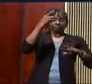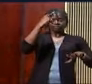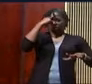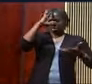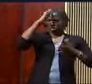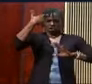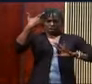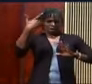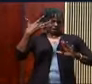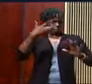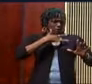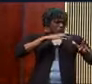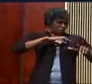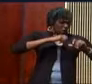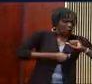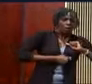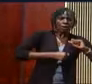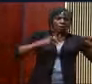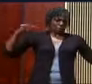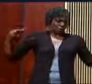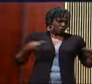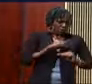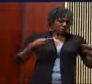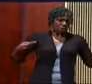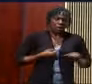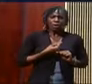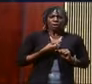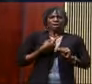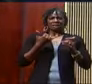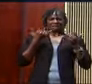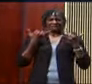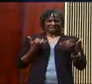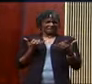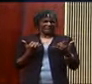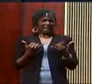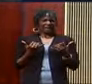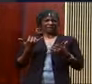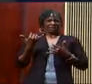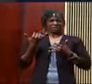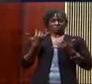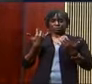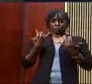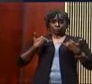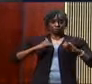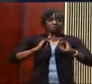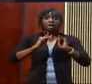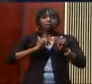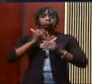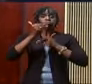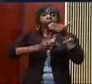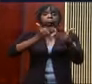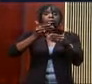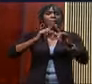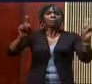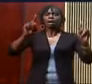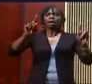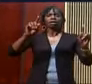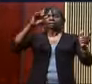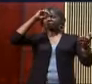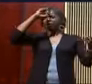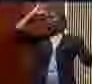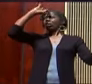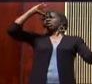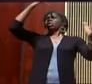fierce and ferocious that we find ourselves, wait, still standing, but we are out on